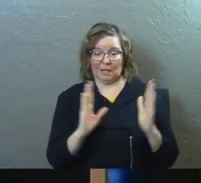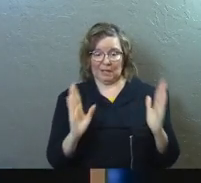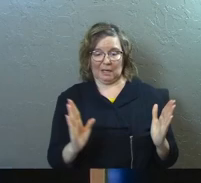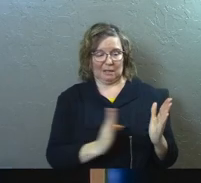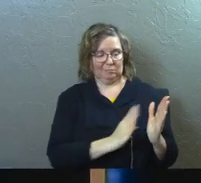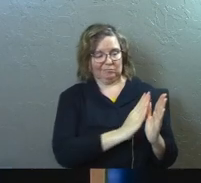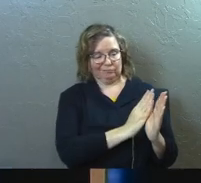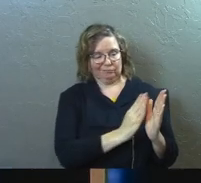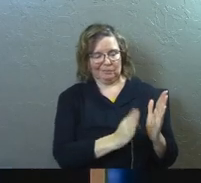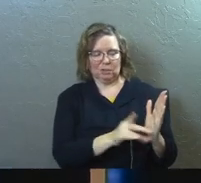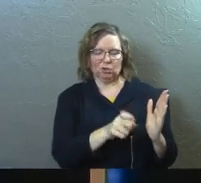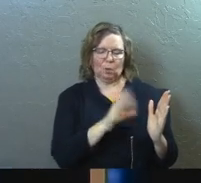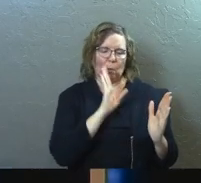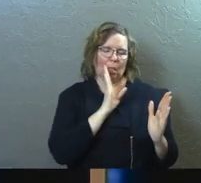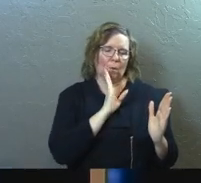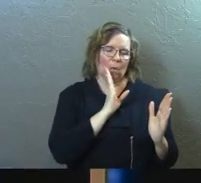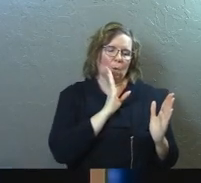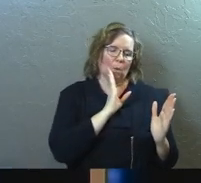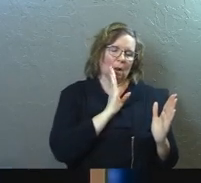the ought to do gear?